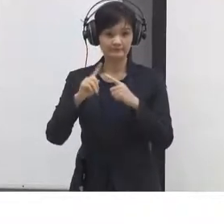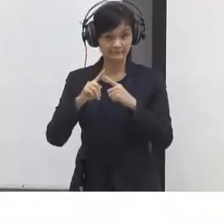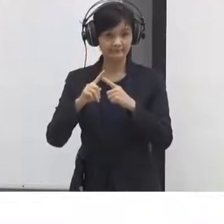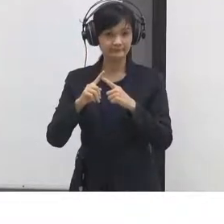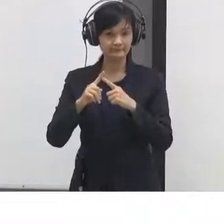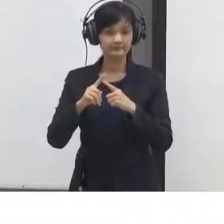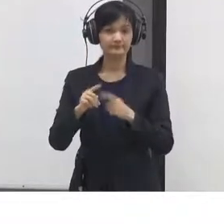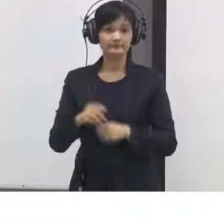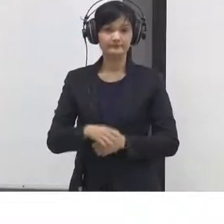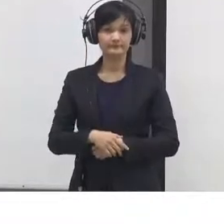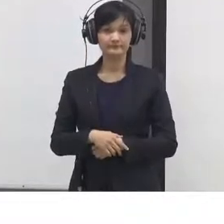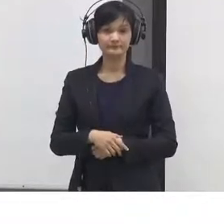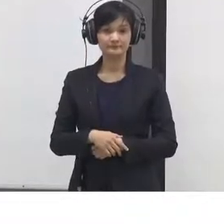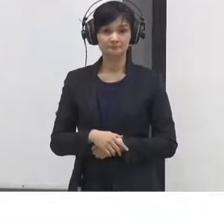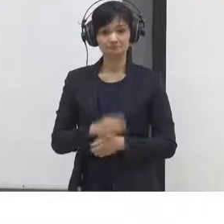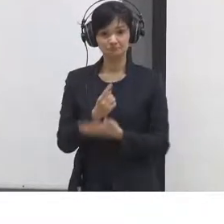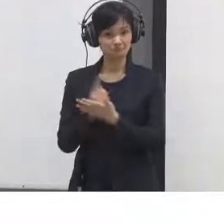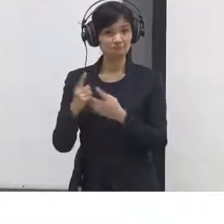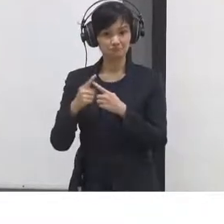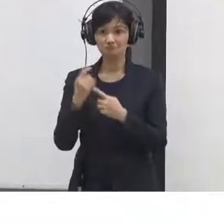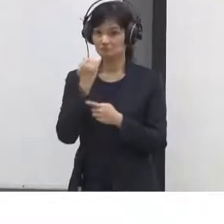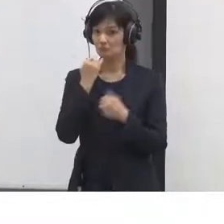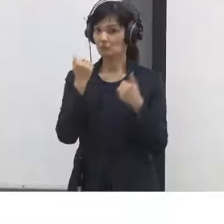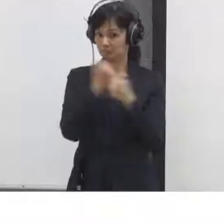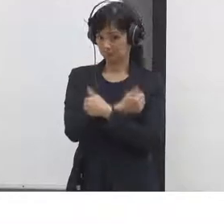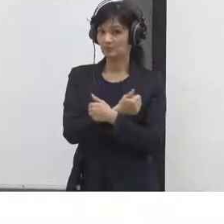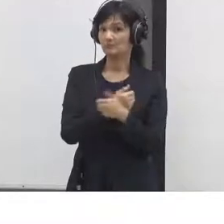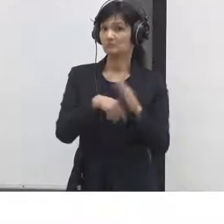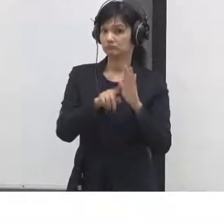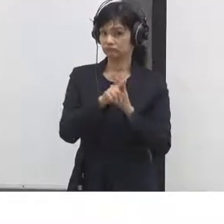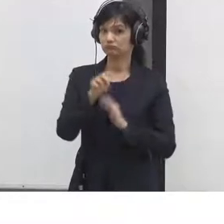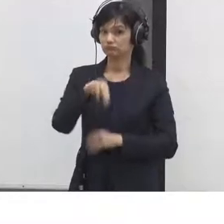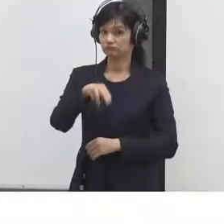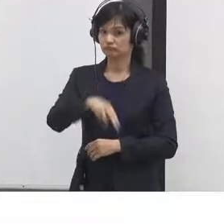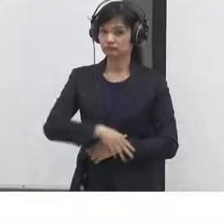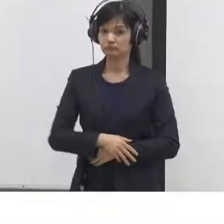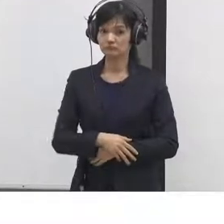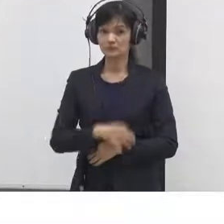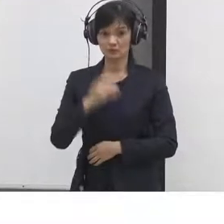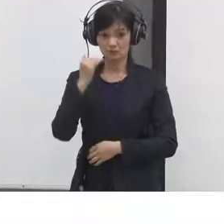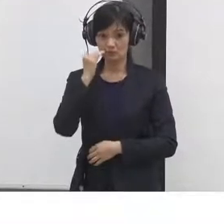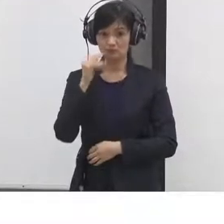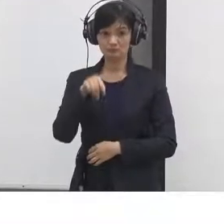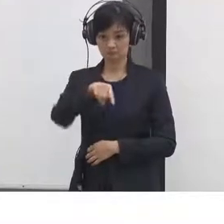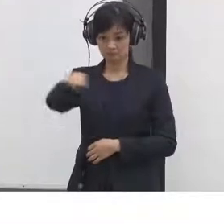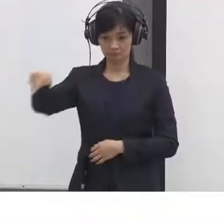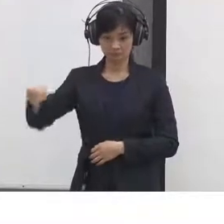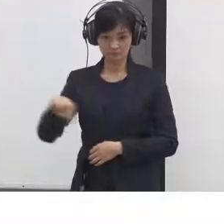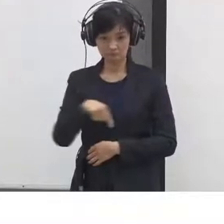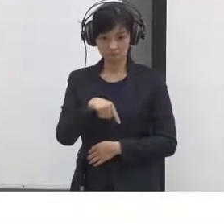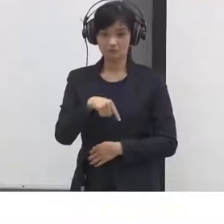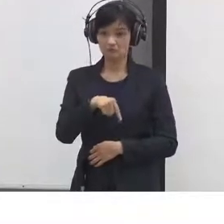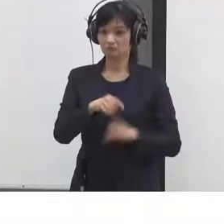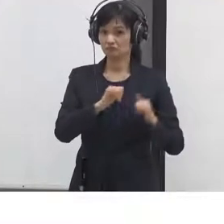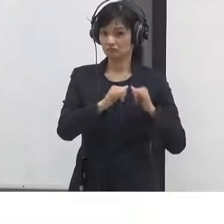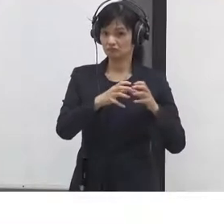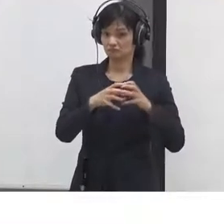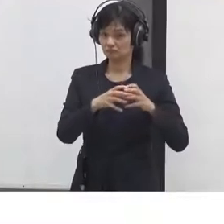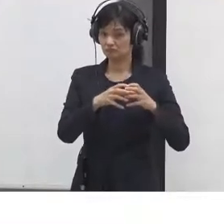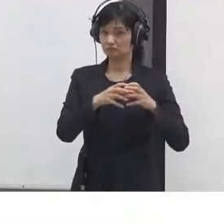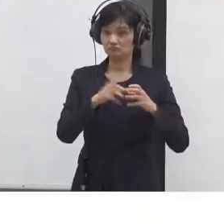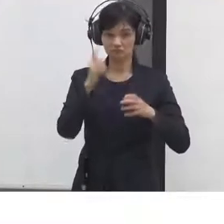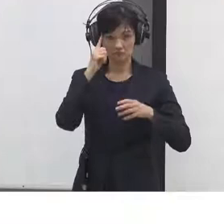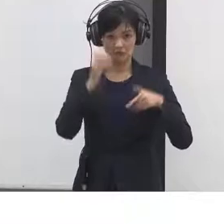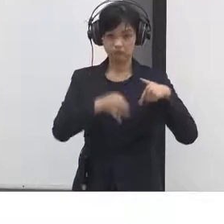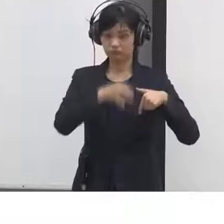providing they abide by the values and the principles and there are 10 of those